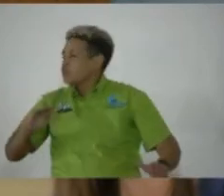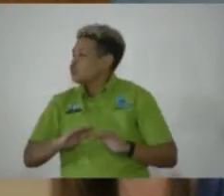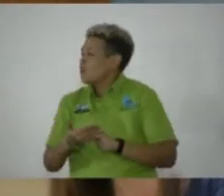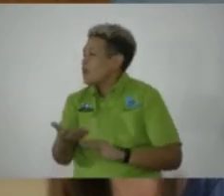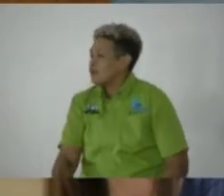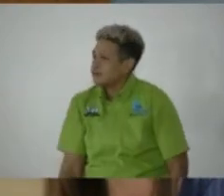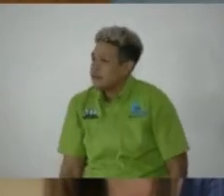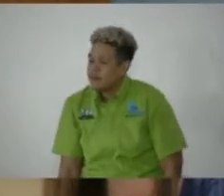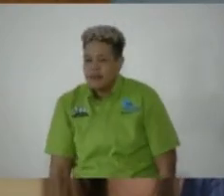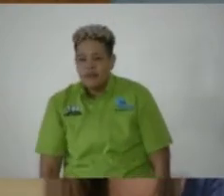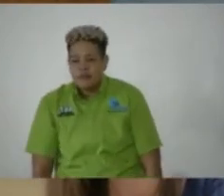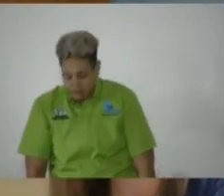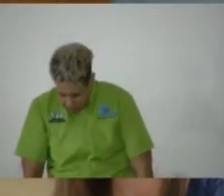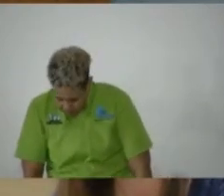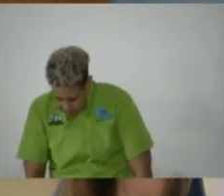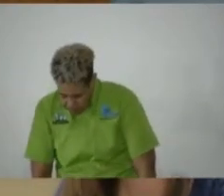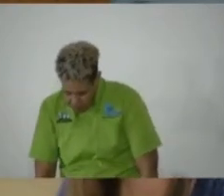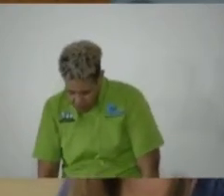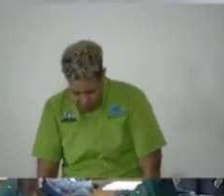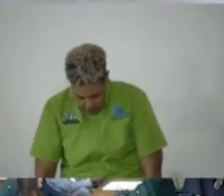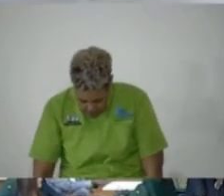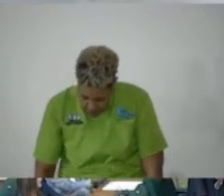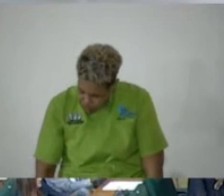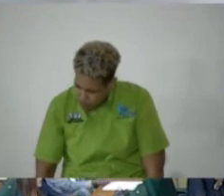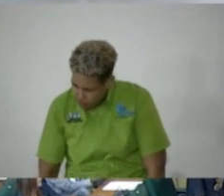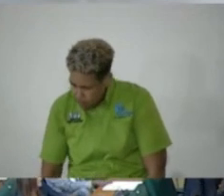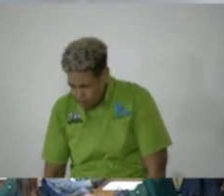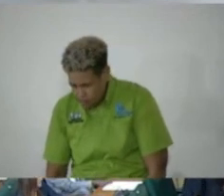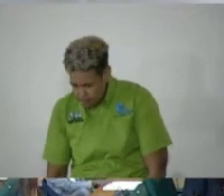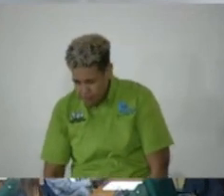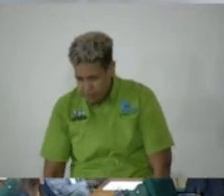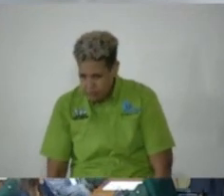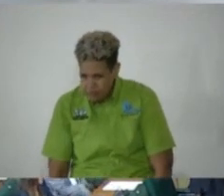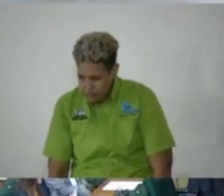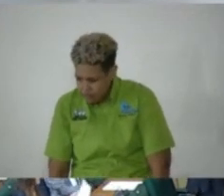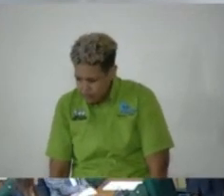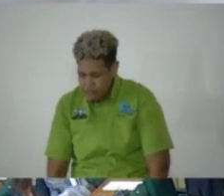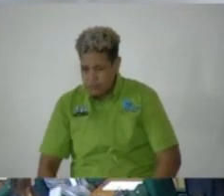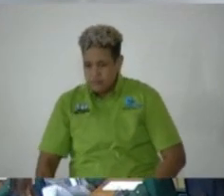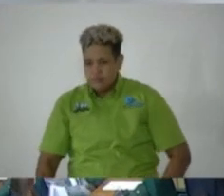you, Minister.